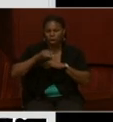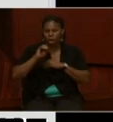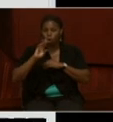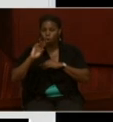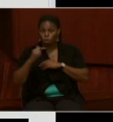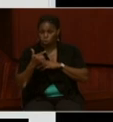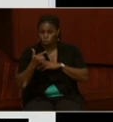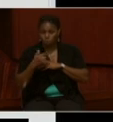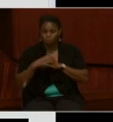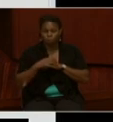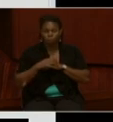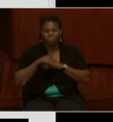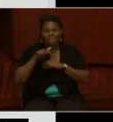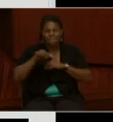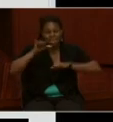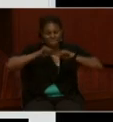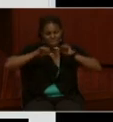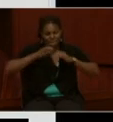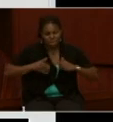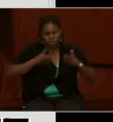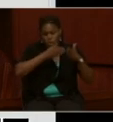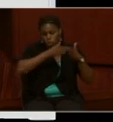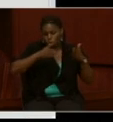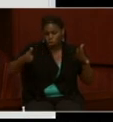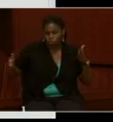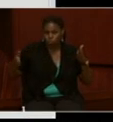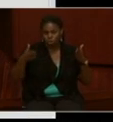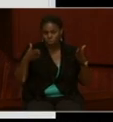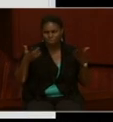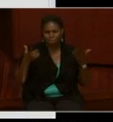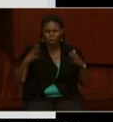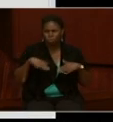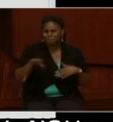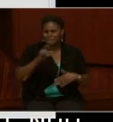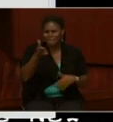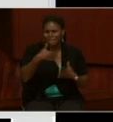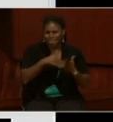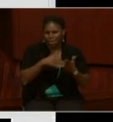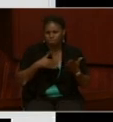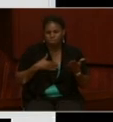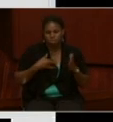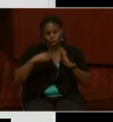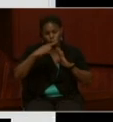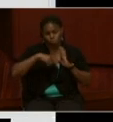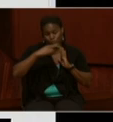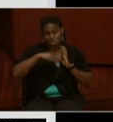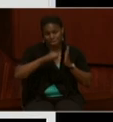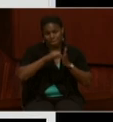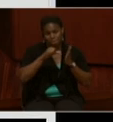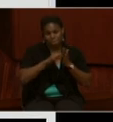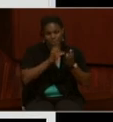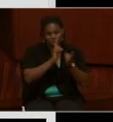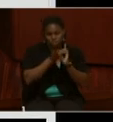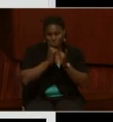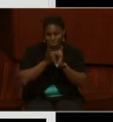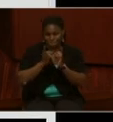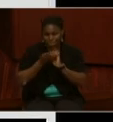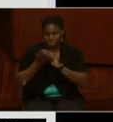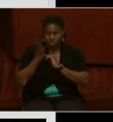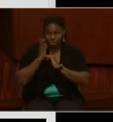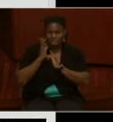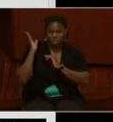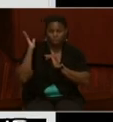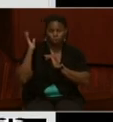citizen scientists across the planet, about 10,000 of them, are reading the pages that we're digitizing here in this